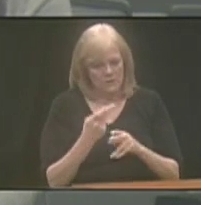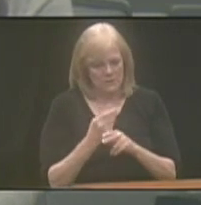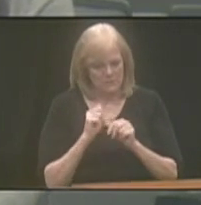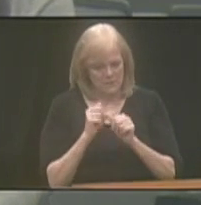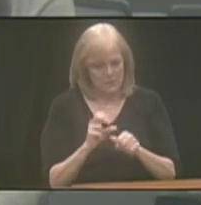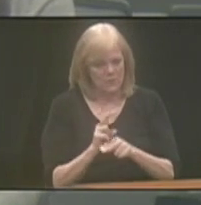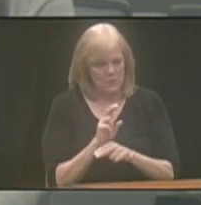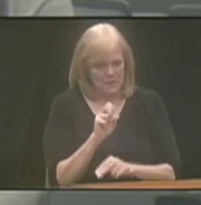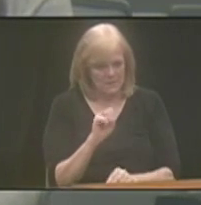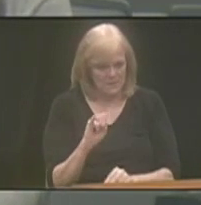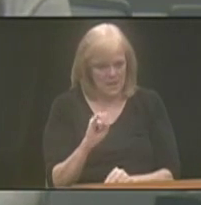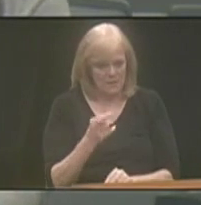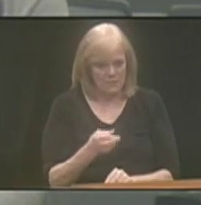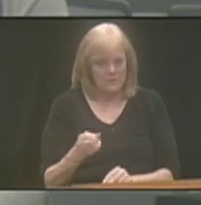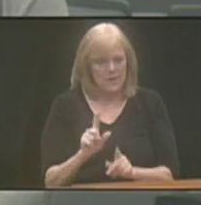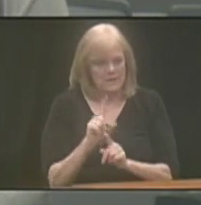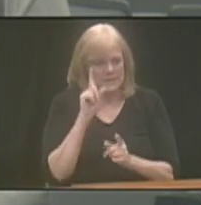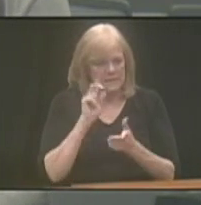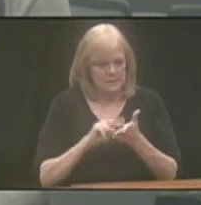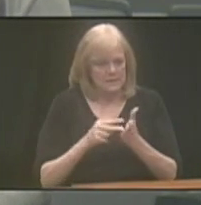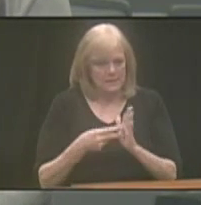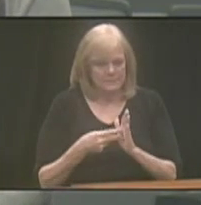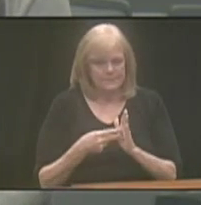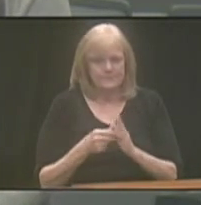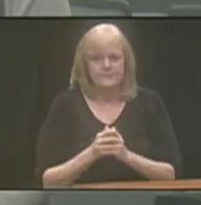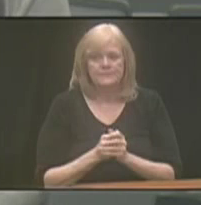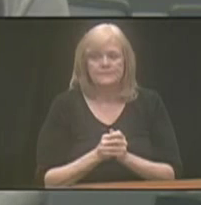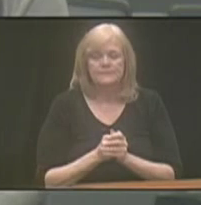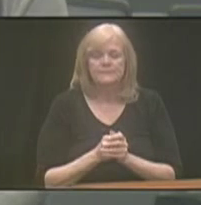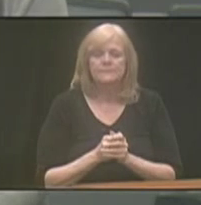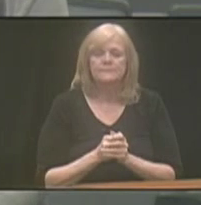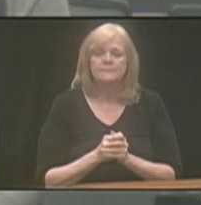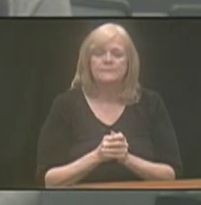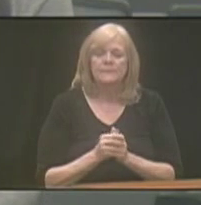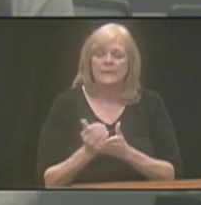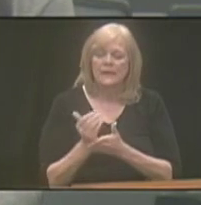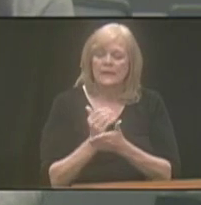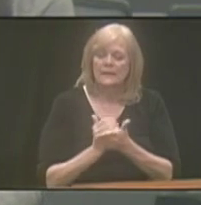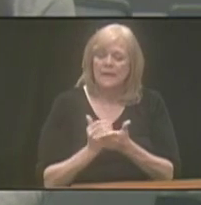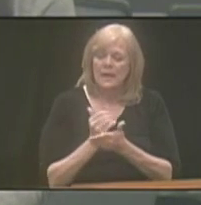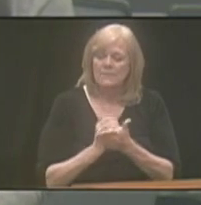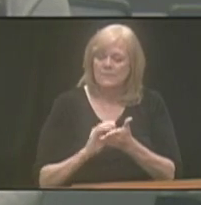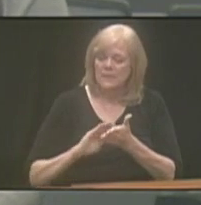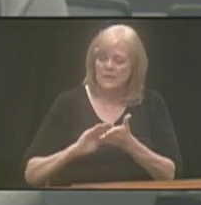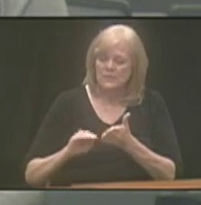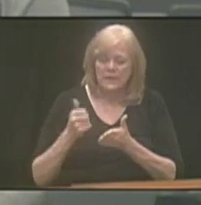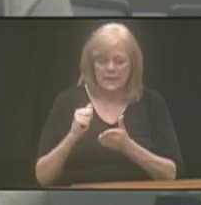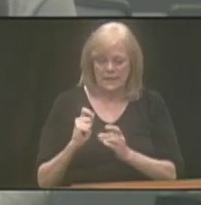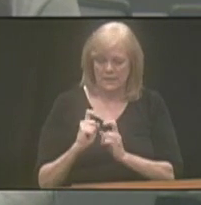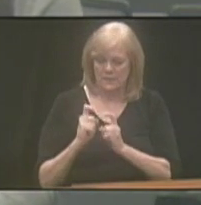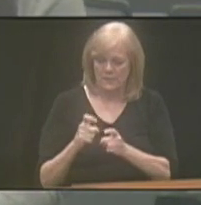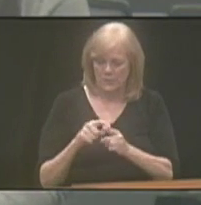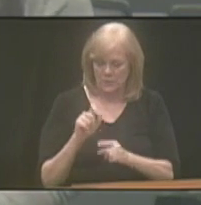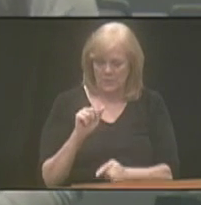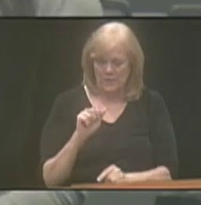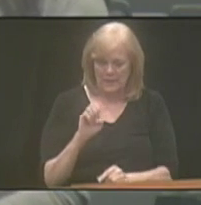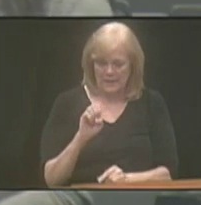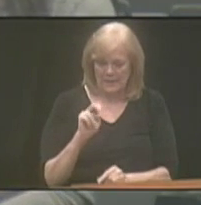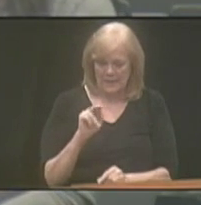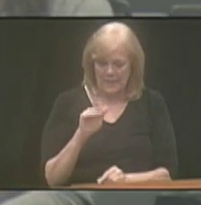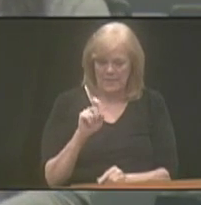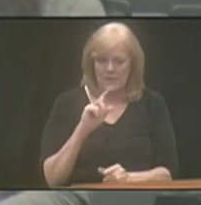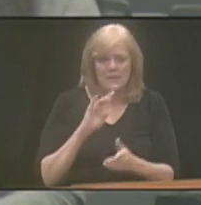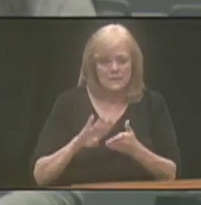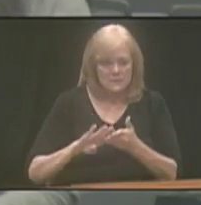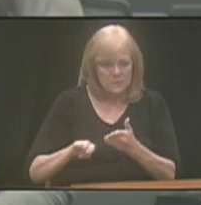SSI resource as intended. As far as income exclusions, any contribution to an ABLE account is